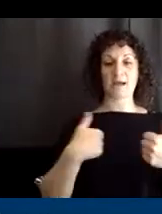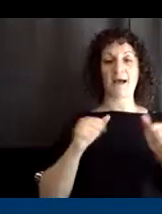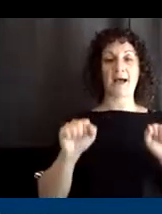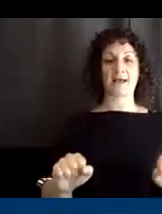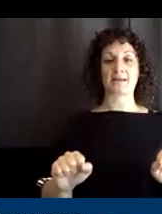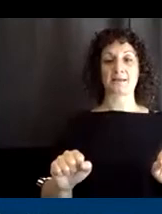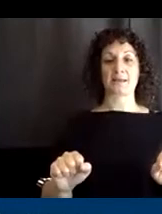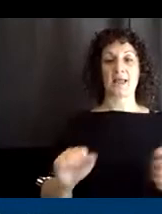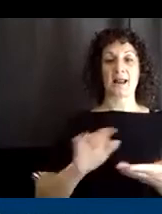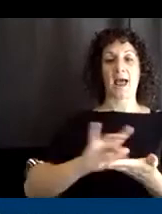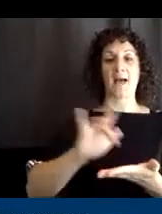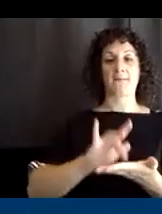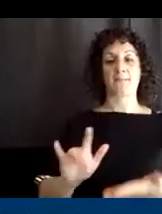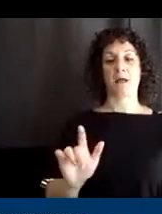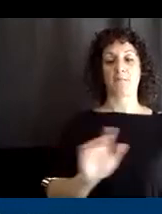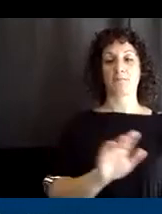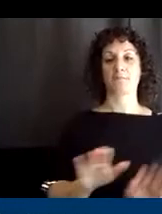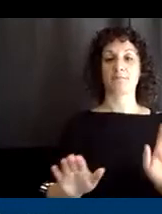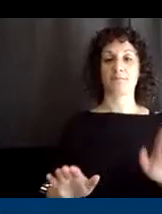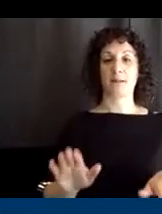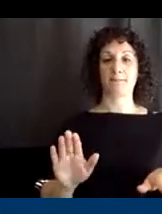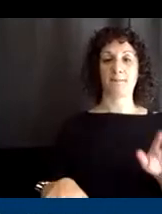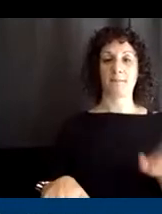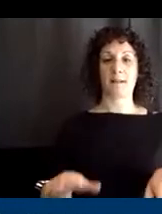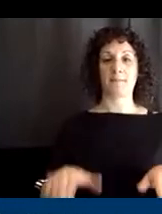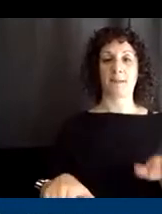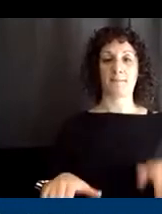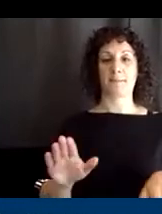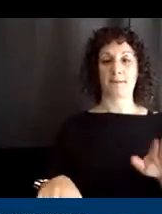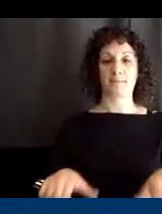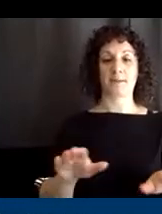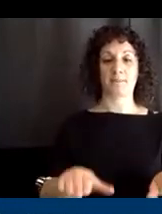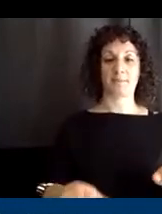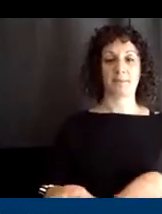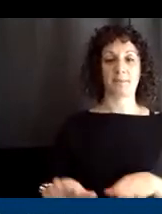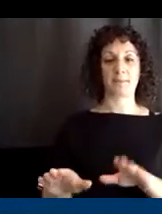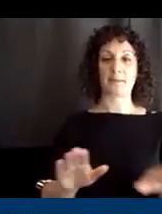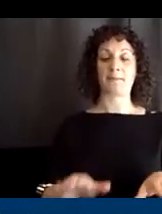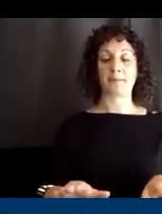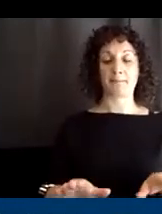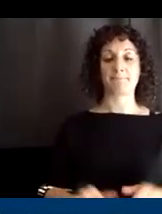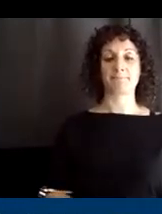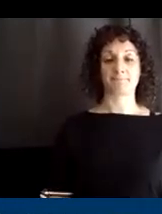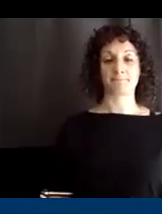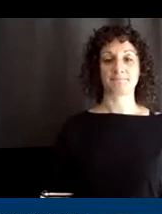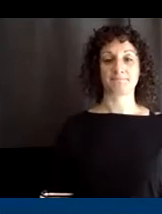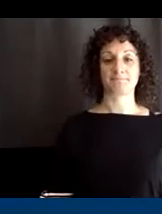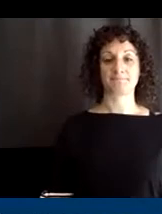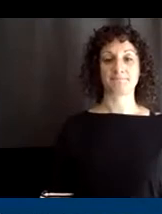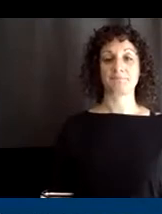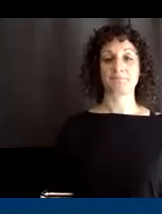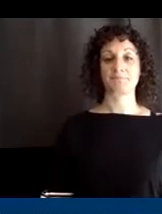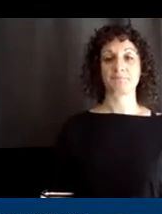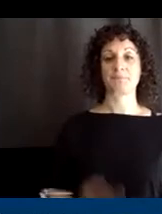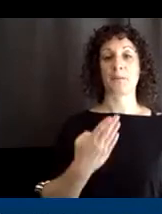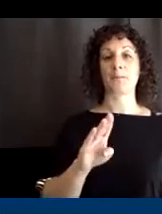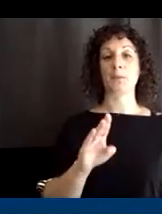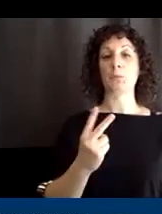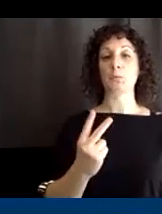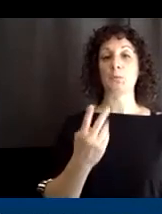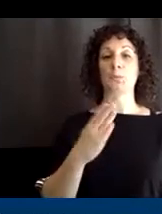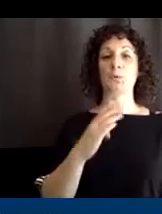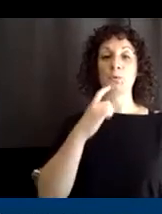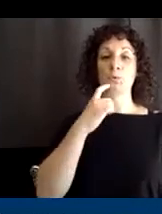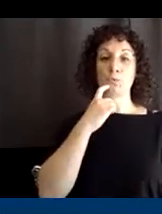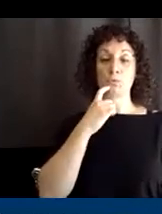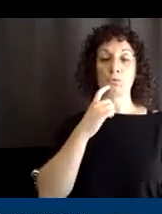the iPad with the Bluetooth switch. Good. This is Diane with the Bluetooth switch from Ablenet or